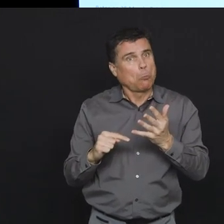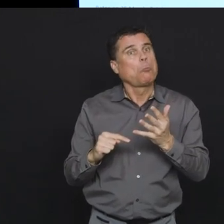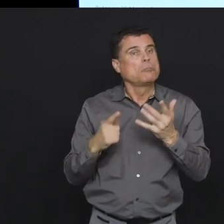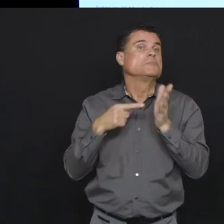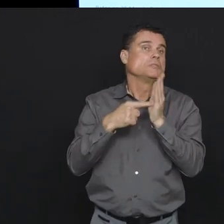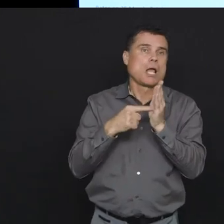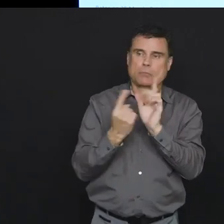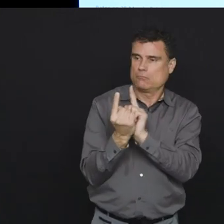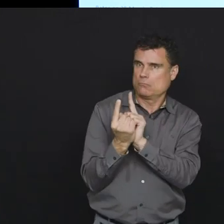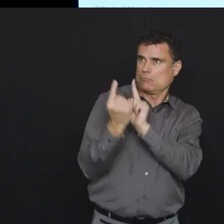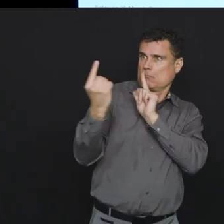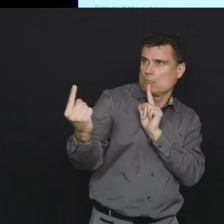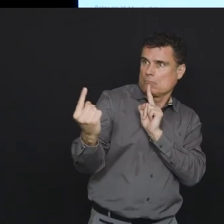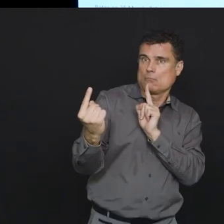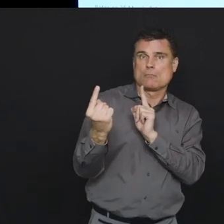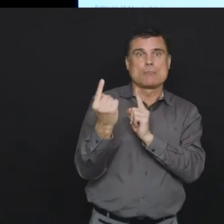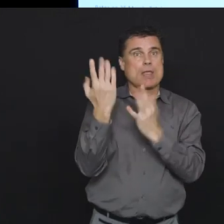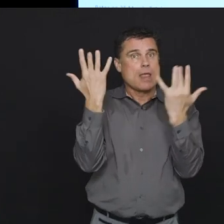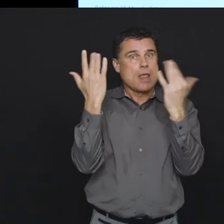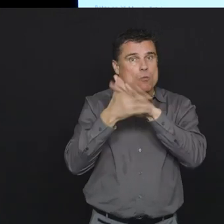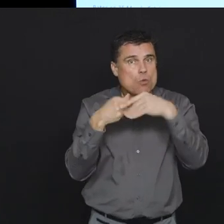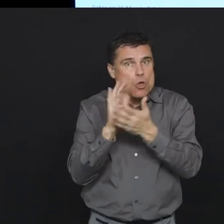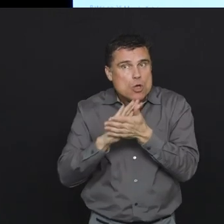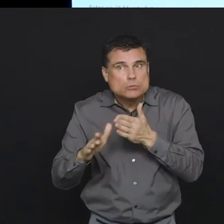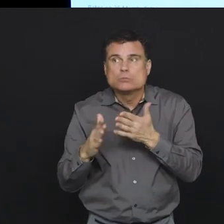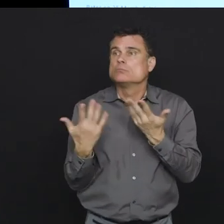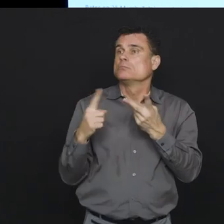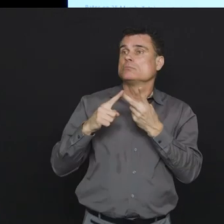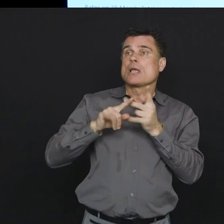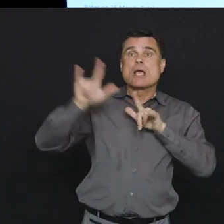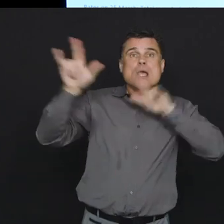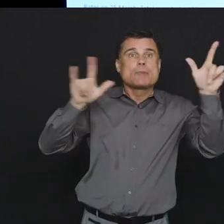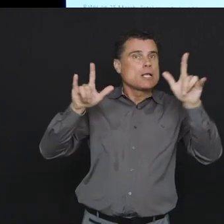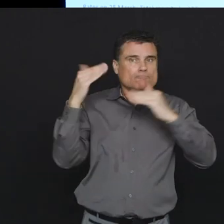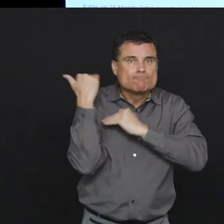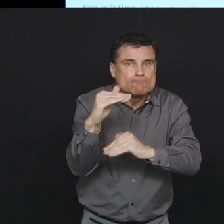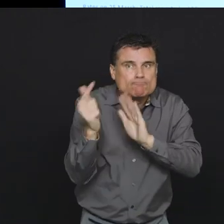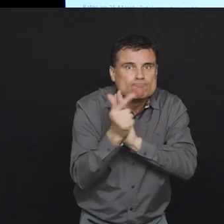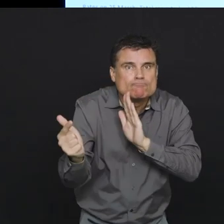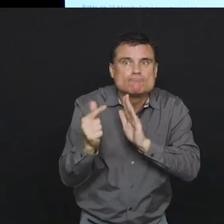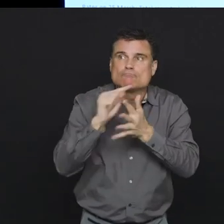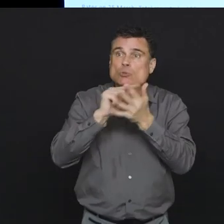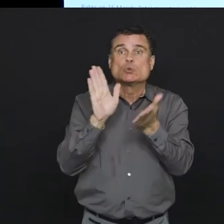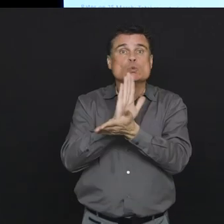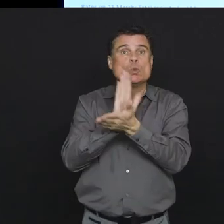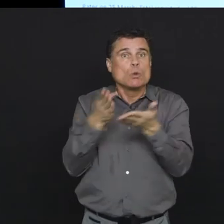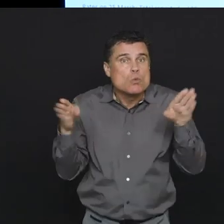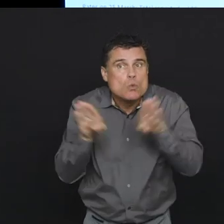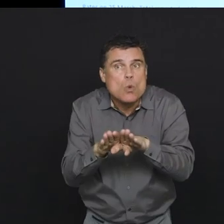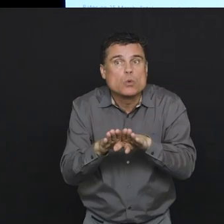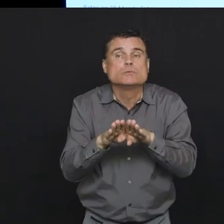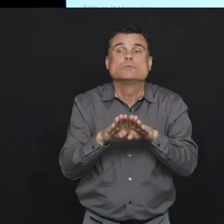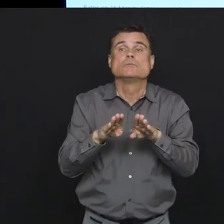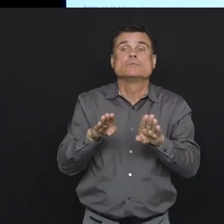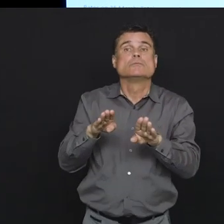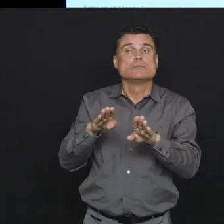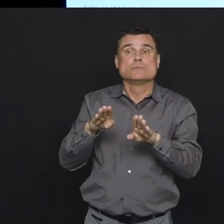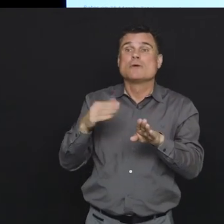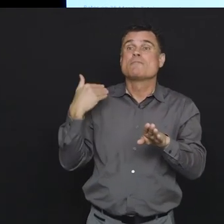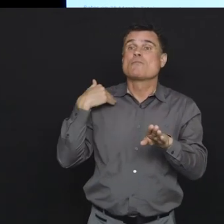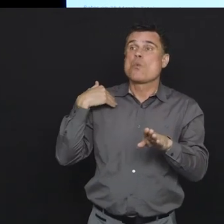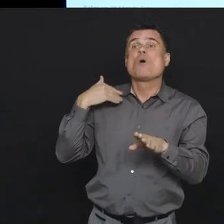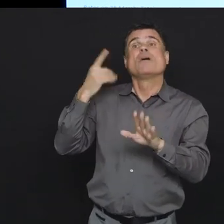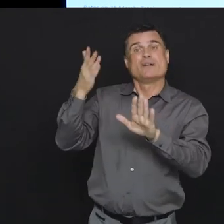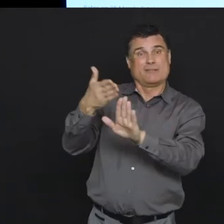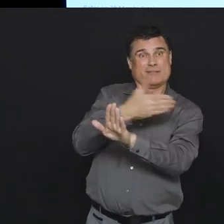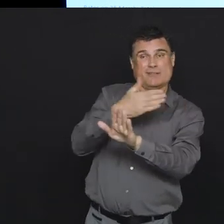paying attention to that physical distancing as well as the restrictions in travel so that other group of people that were continuing to